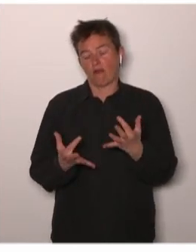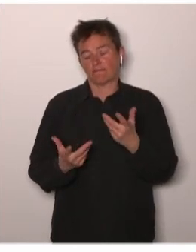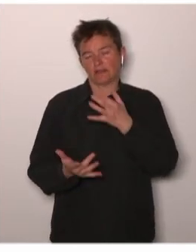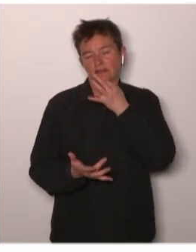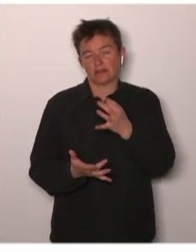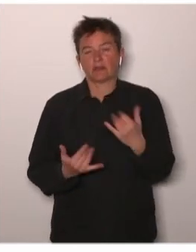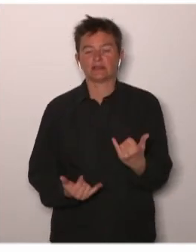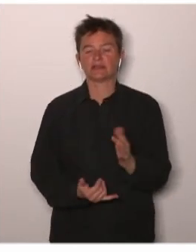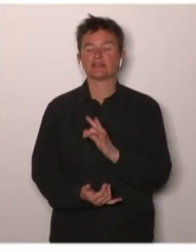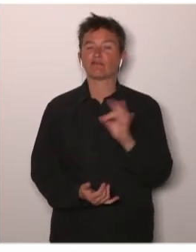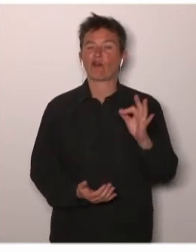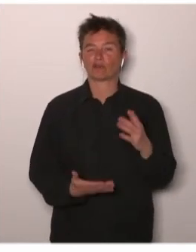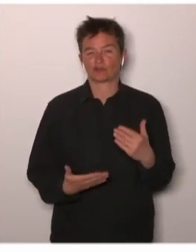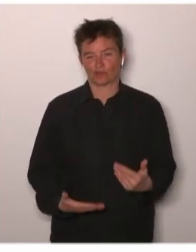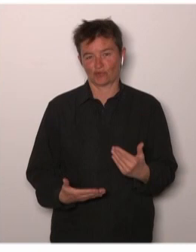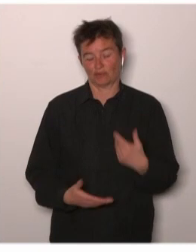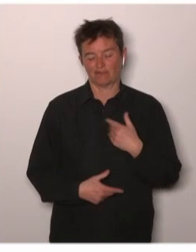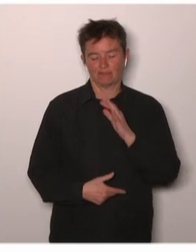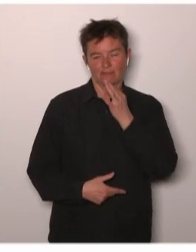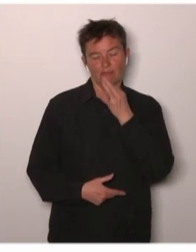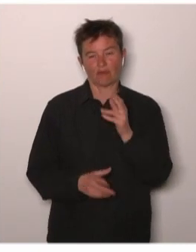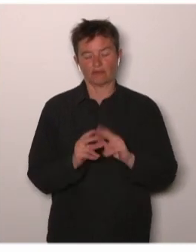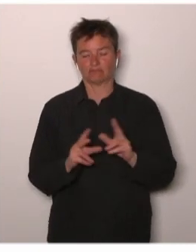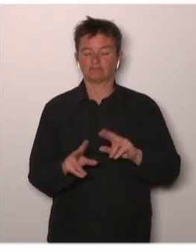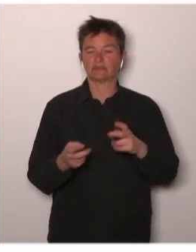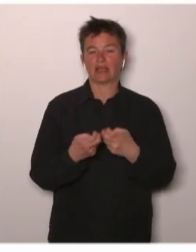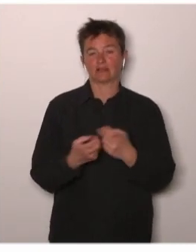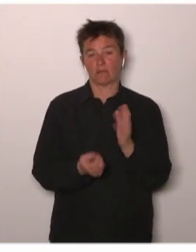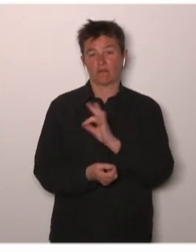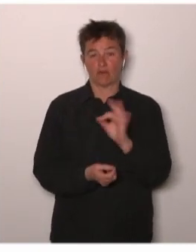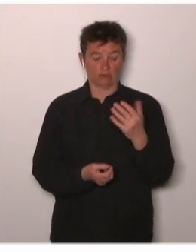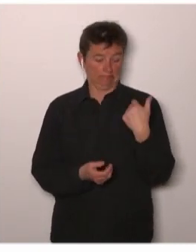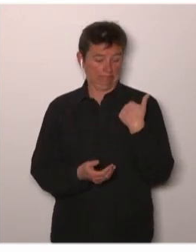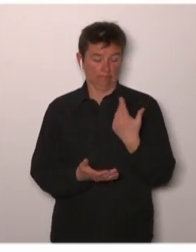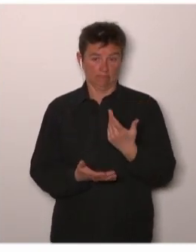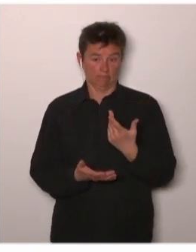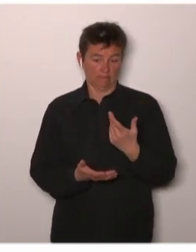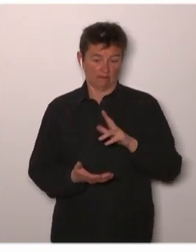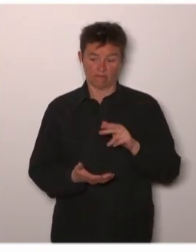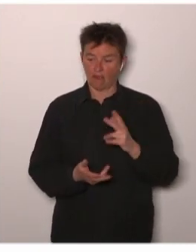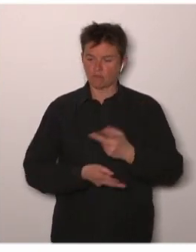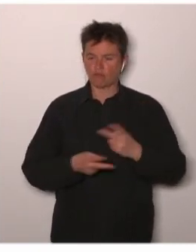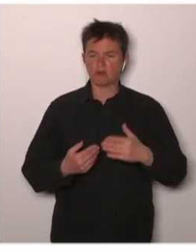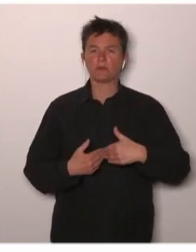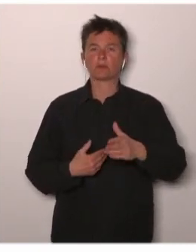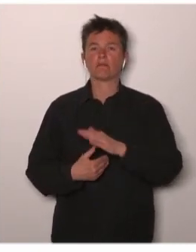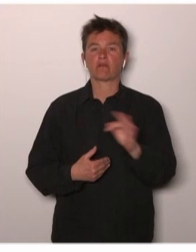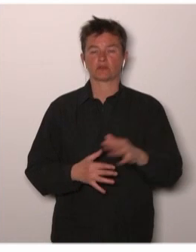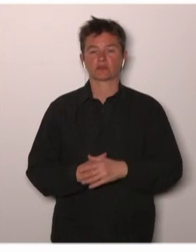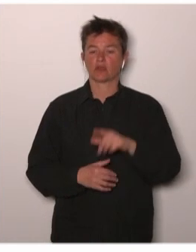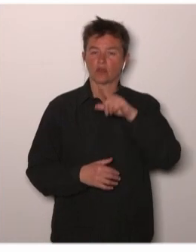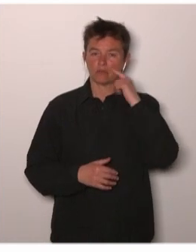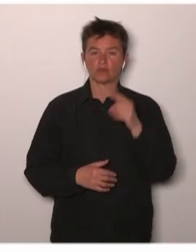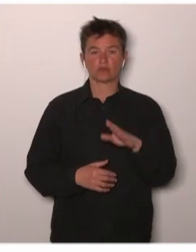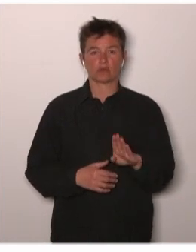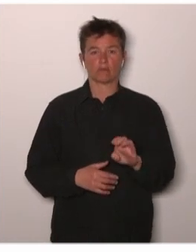this is an example of a trial that is going to be run in France. So I thank Benjamin Bess for giving me the opportunity to